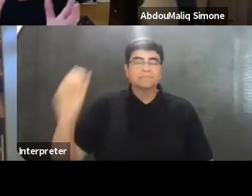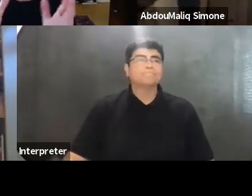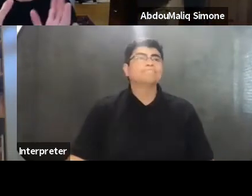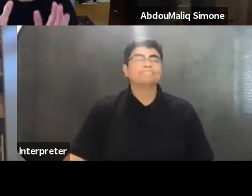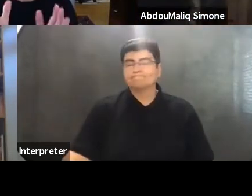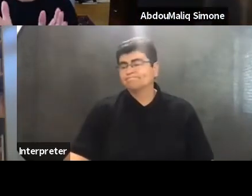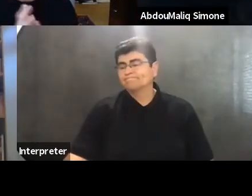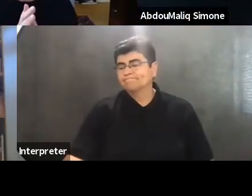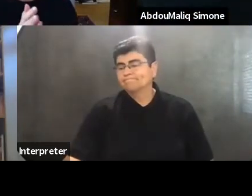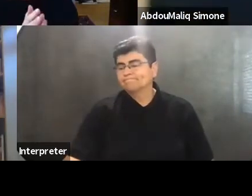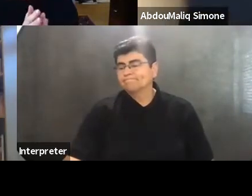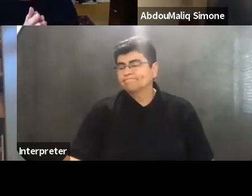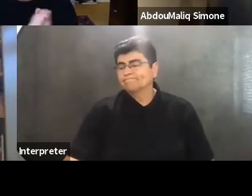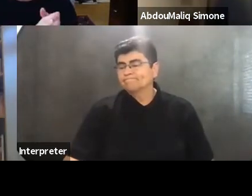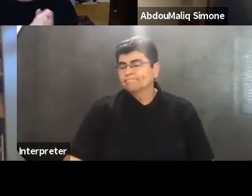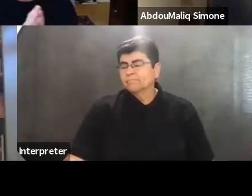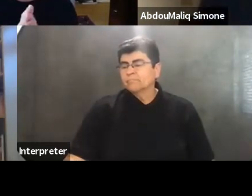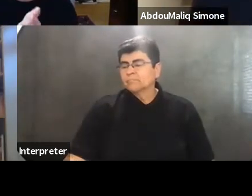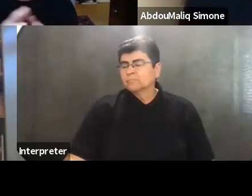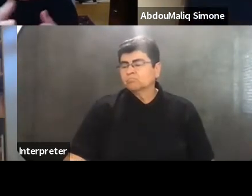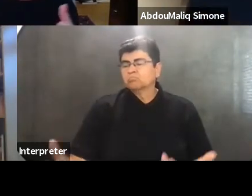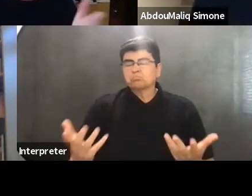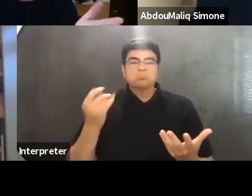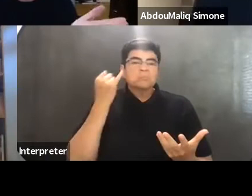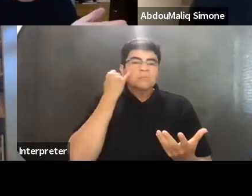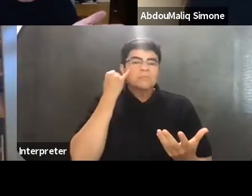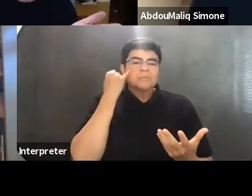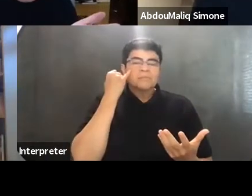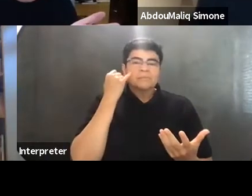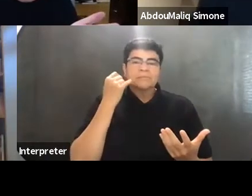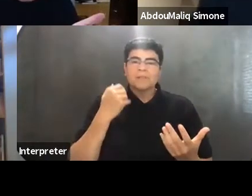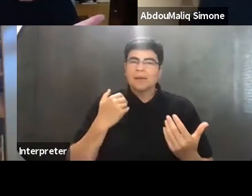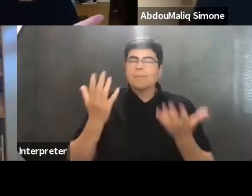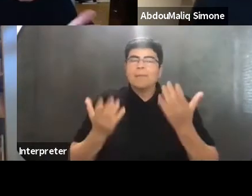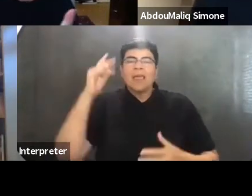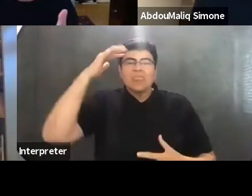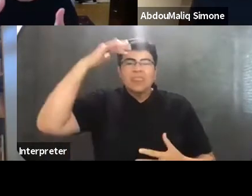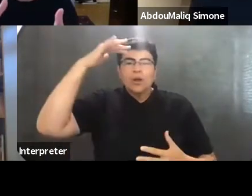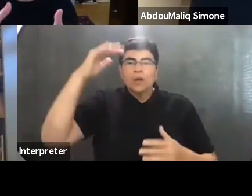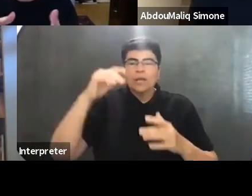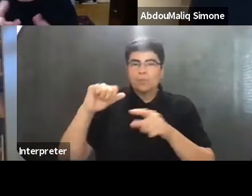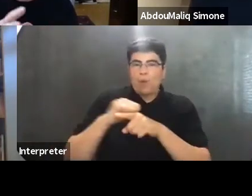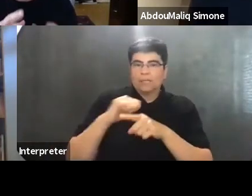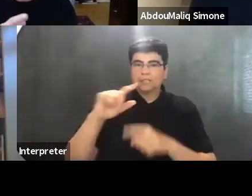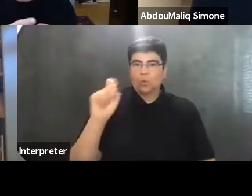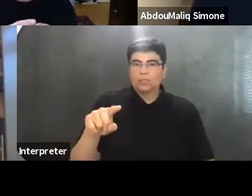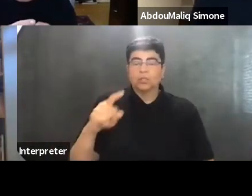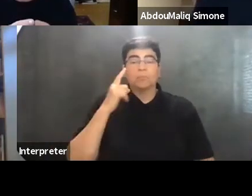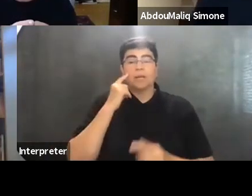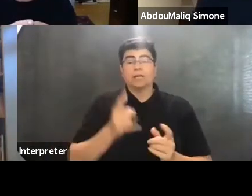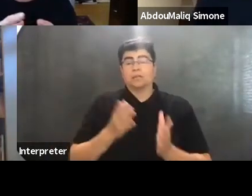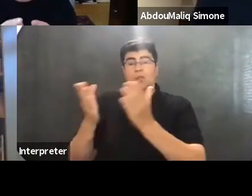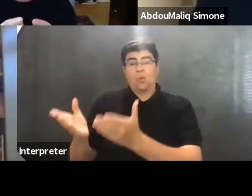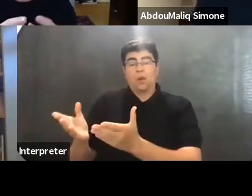And just want to, it's basically, if you like, a kind of theory practice question. Because on the one hand,